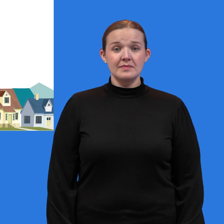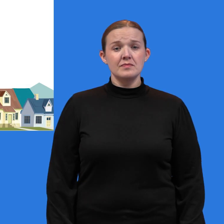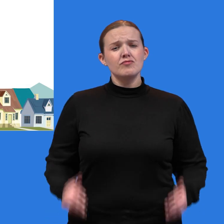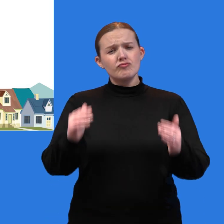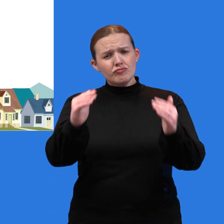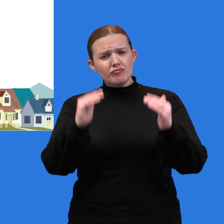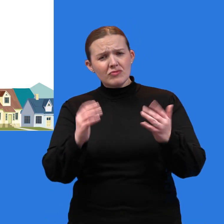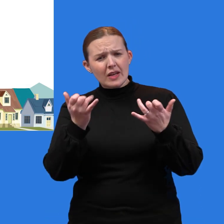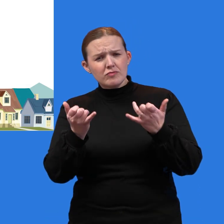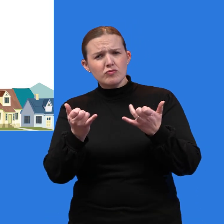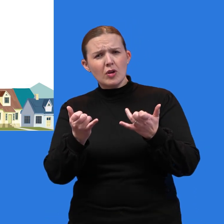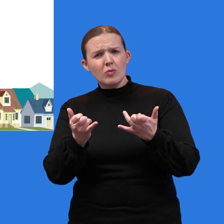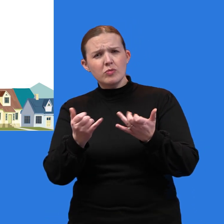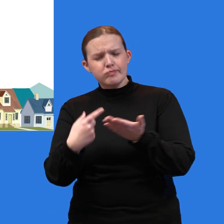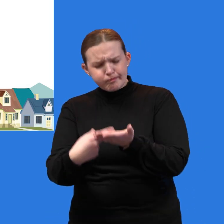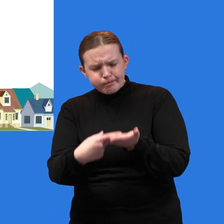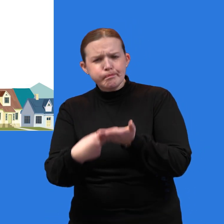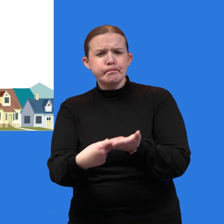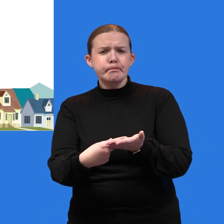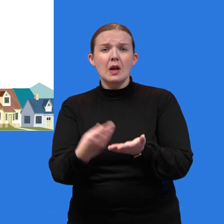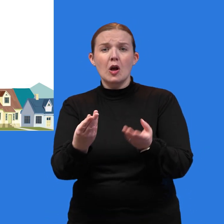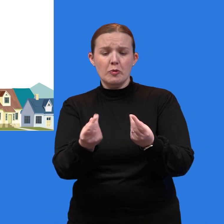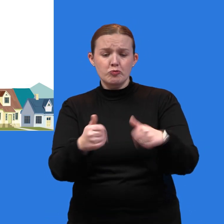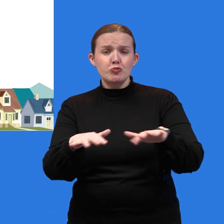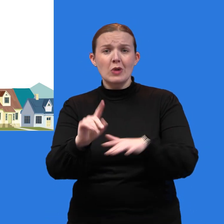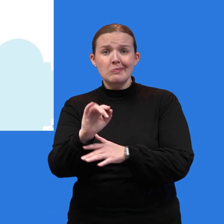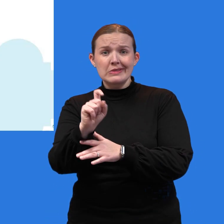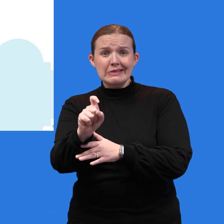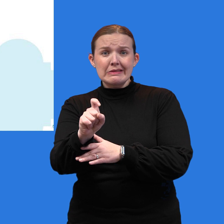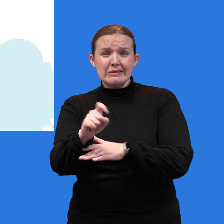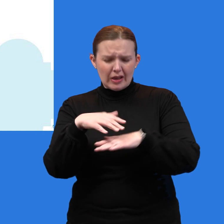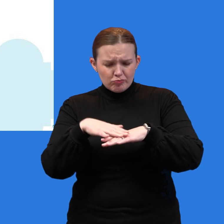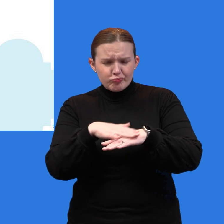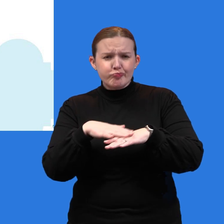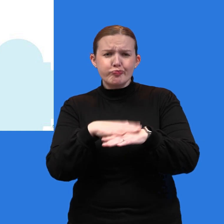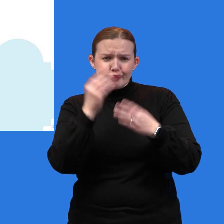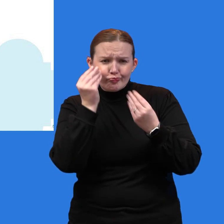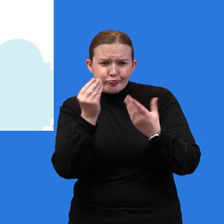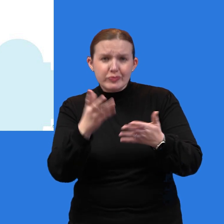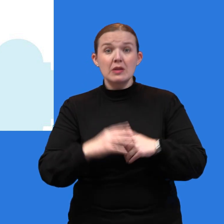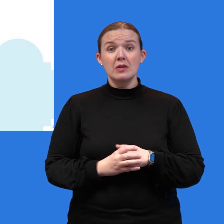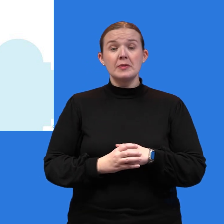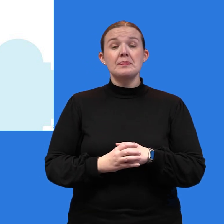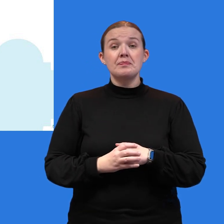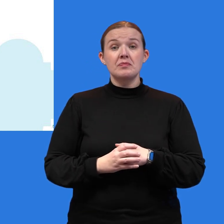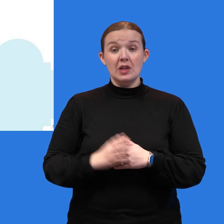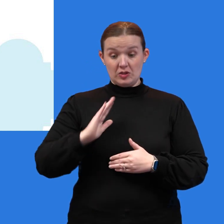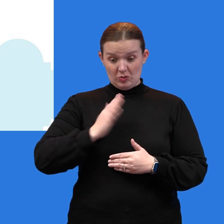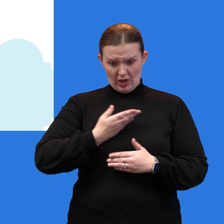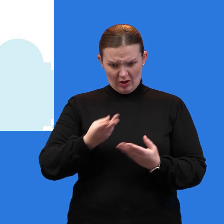Next, let's talk about property tax basics. The basics of the property tax system.